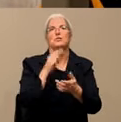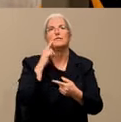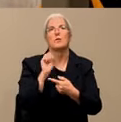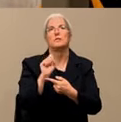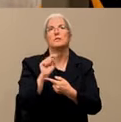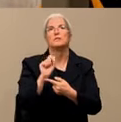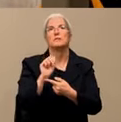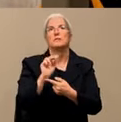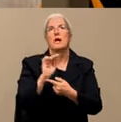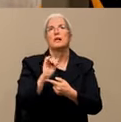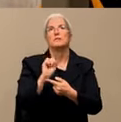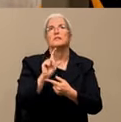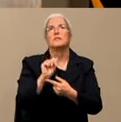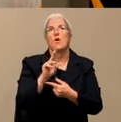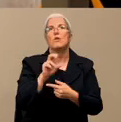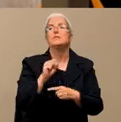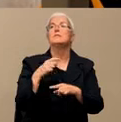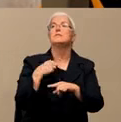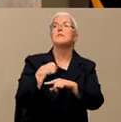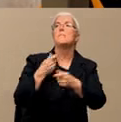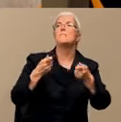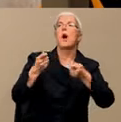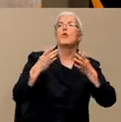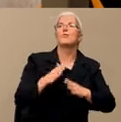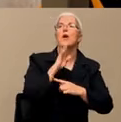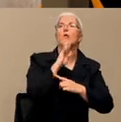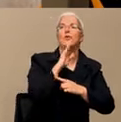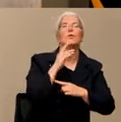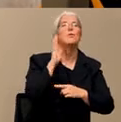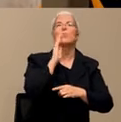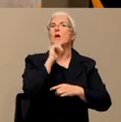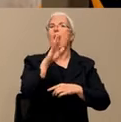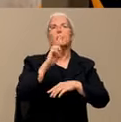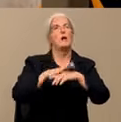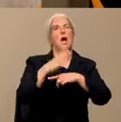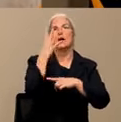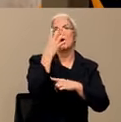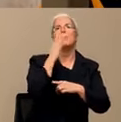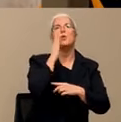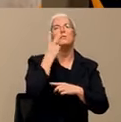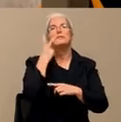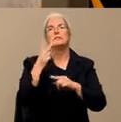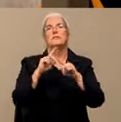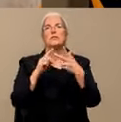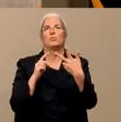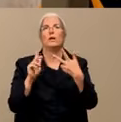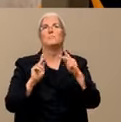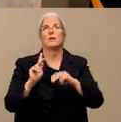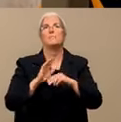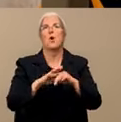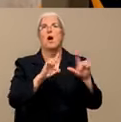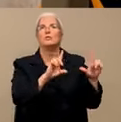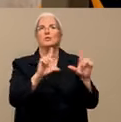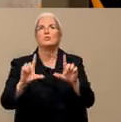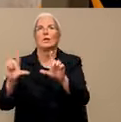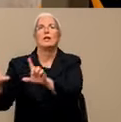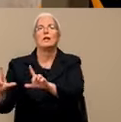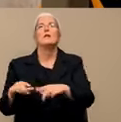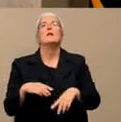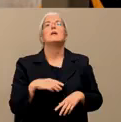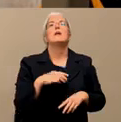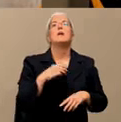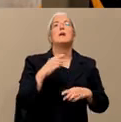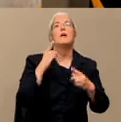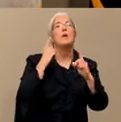be appearing on camera, but you'll be hearing my voice helping us navigate through this stream this evening. The goal of tonight's program is to update you on the current